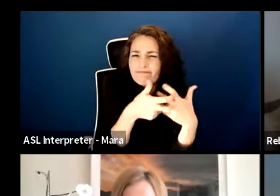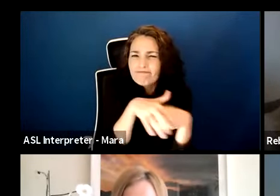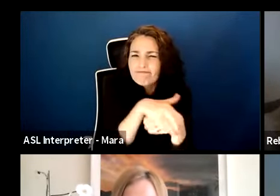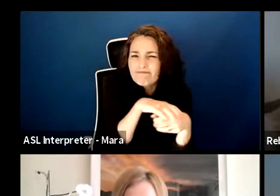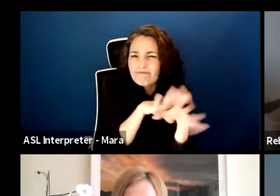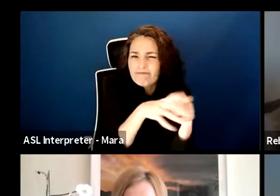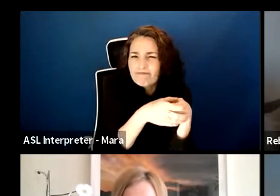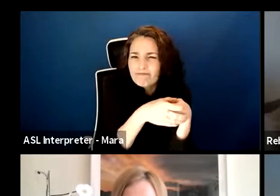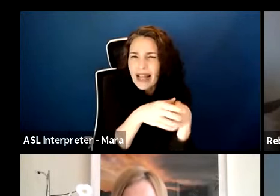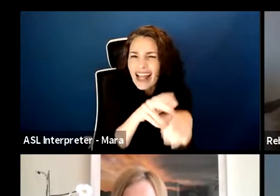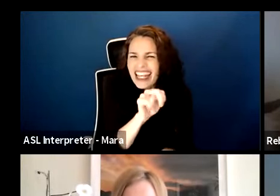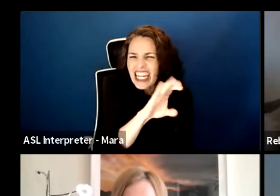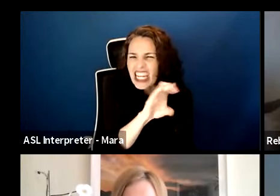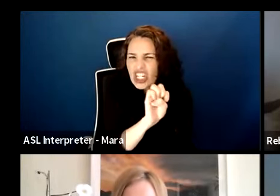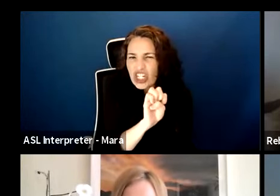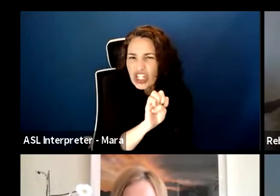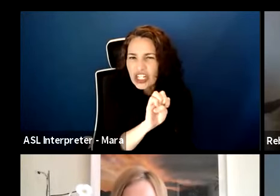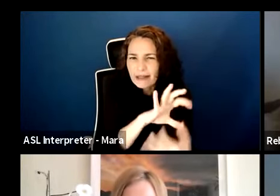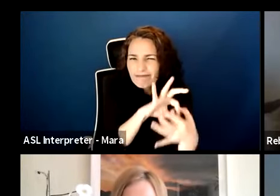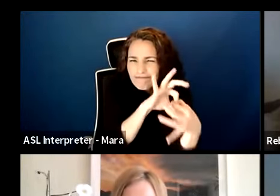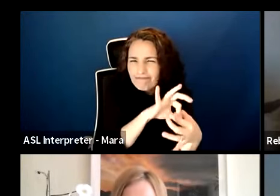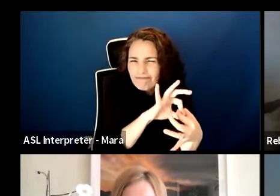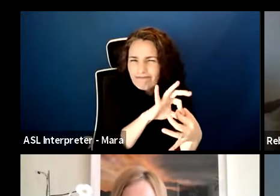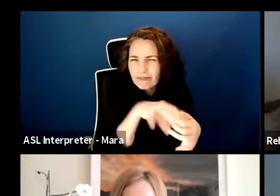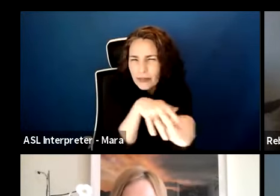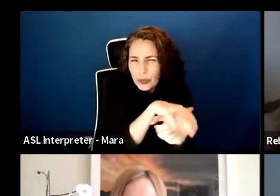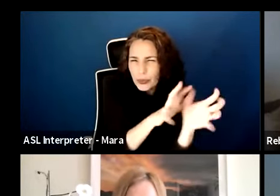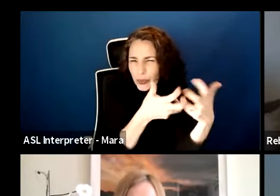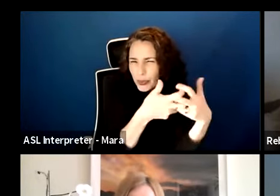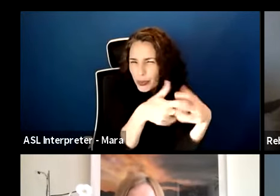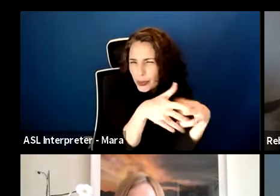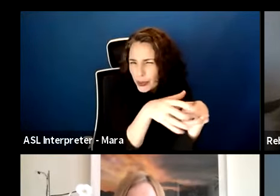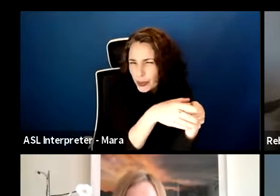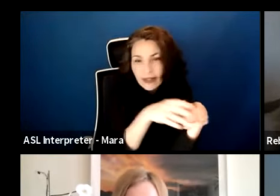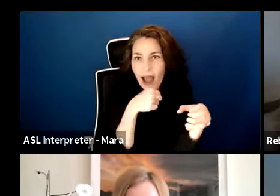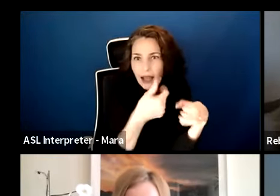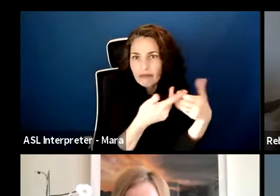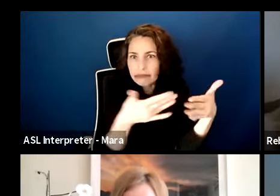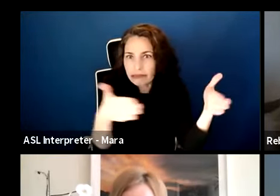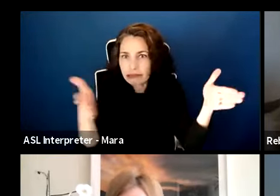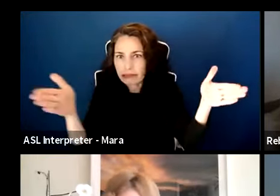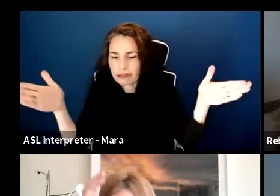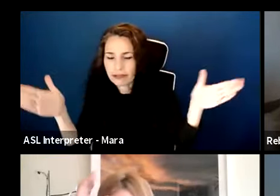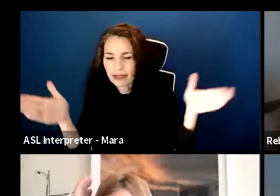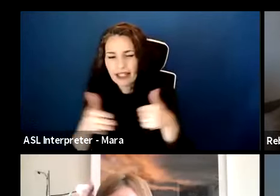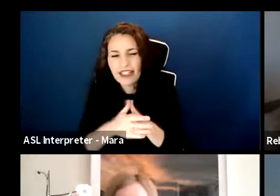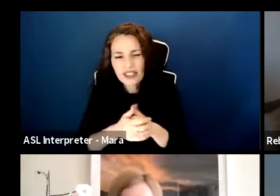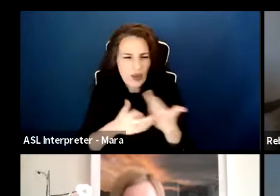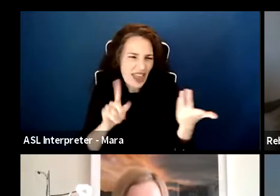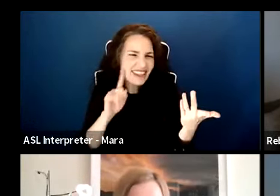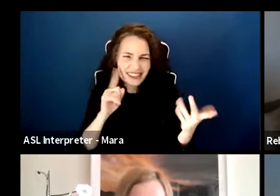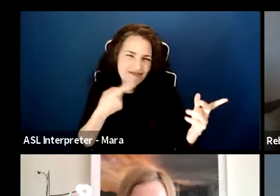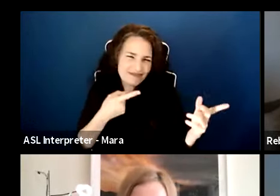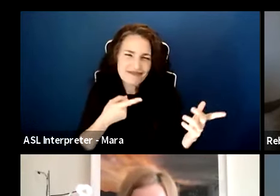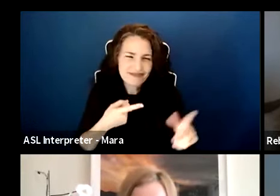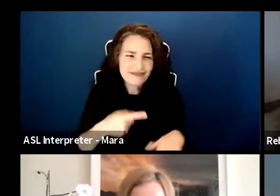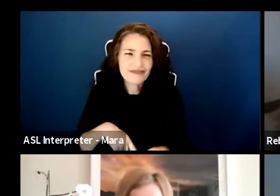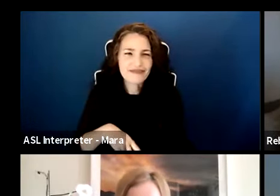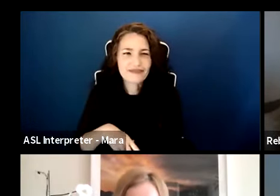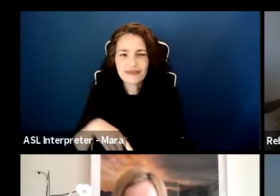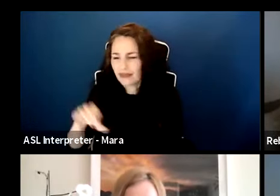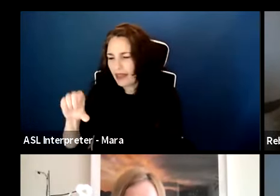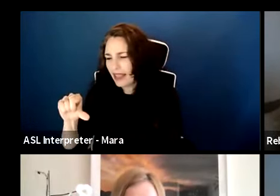You know, uh, items and complete. Yeah. I'm going to be quiet now because they said it all. No, that's actually good. That could be another